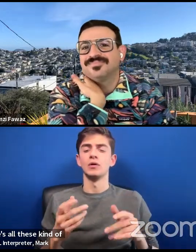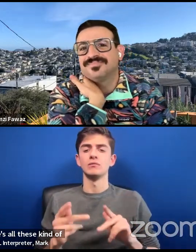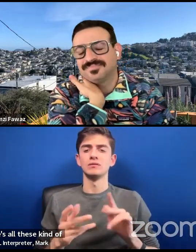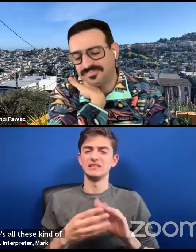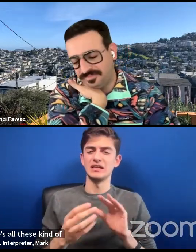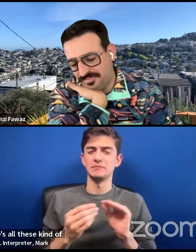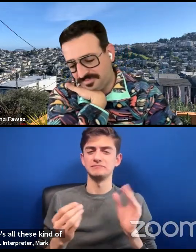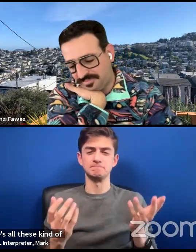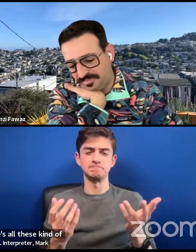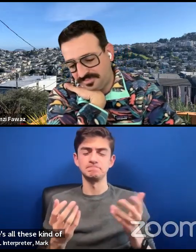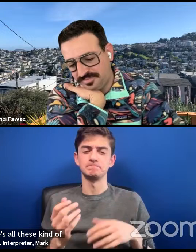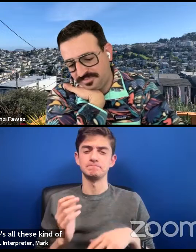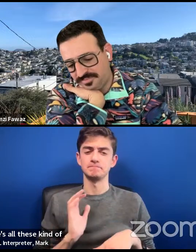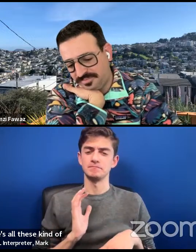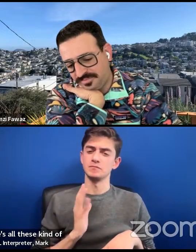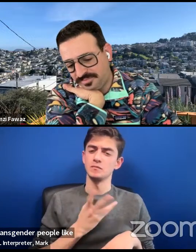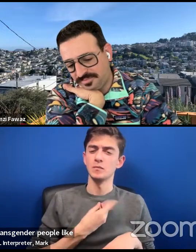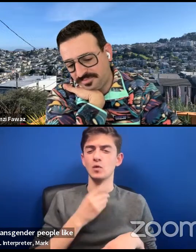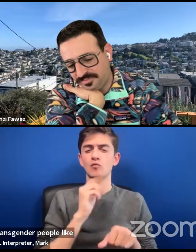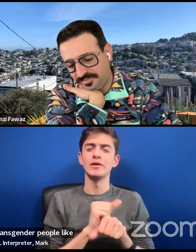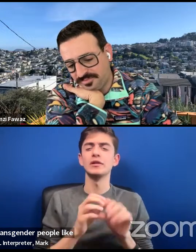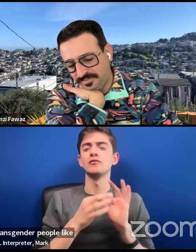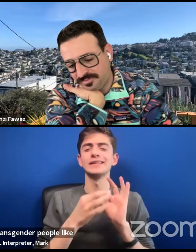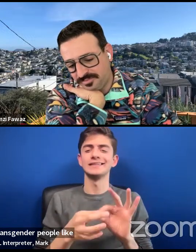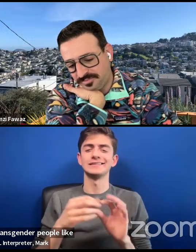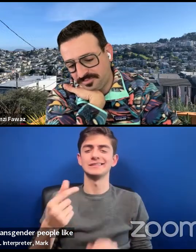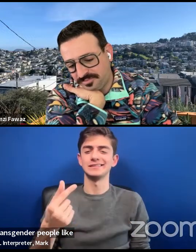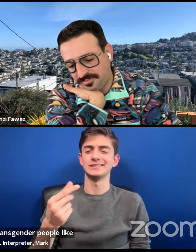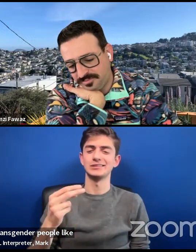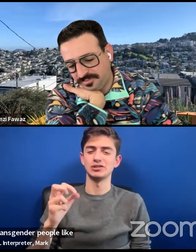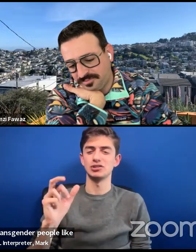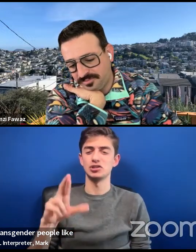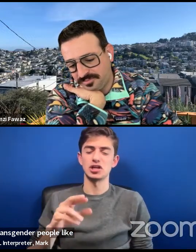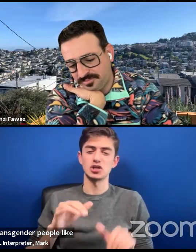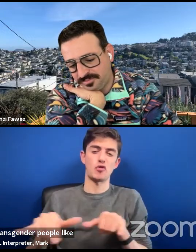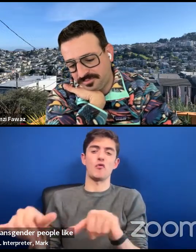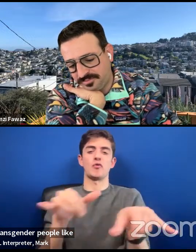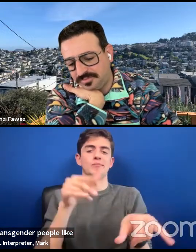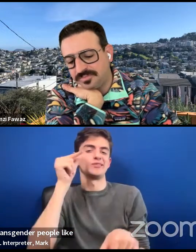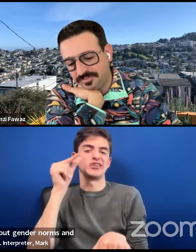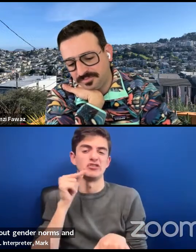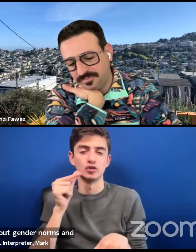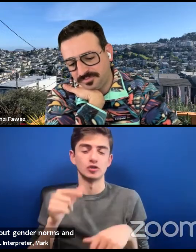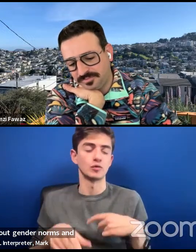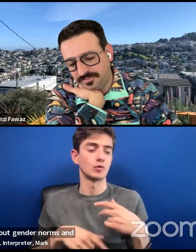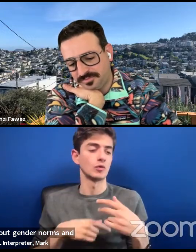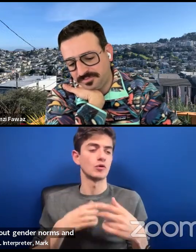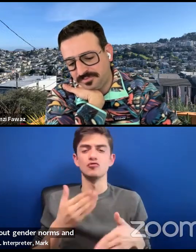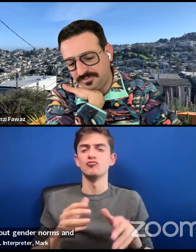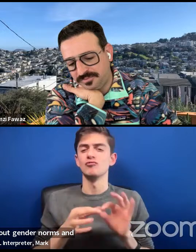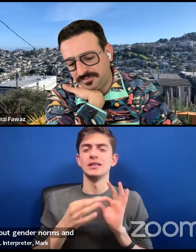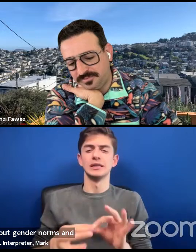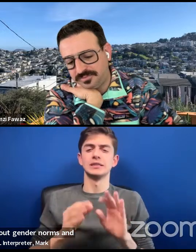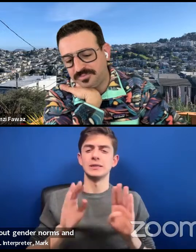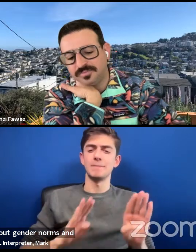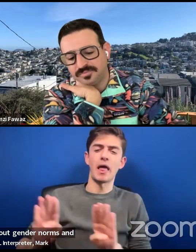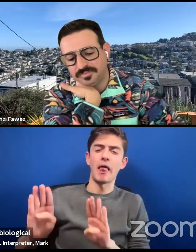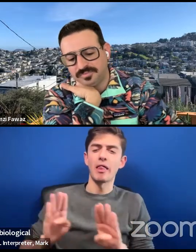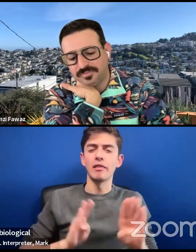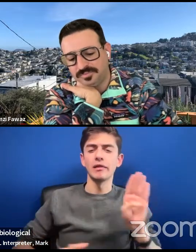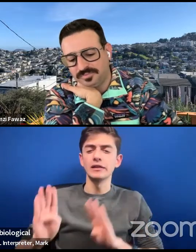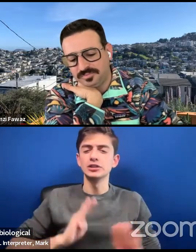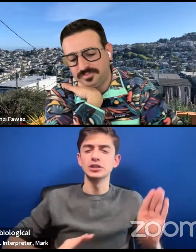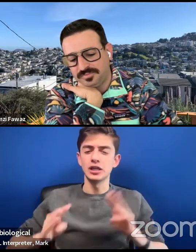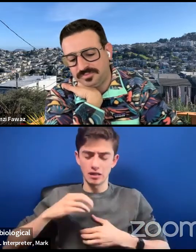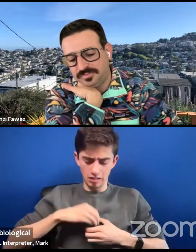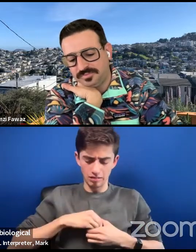it's about, it's about really about gender norms, or it's about some biological characteristic. But from whatever school you're coming from, there's all these